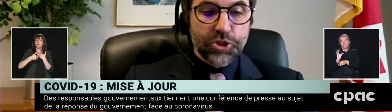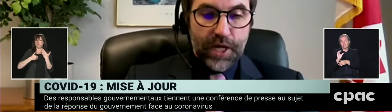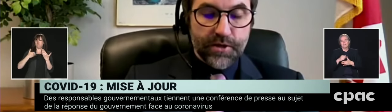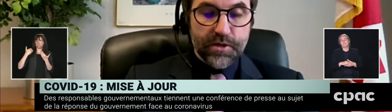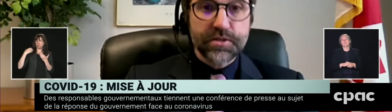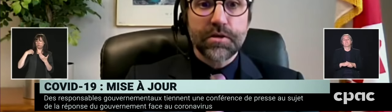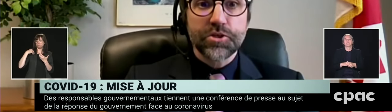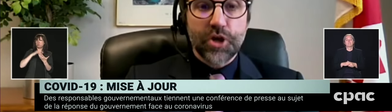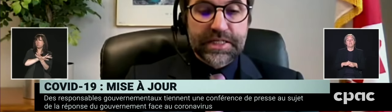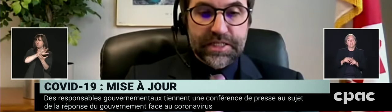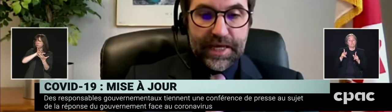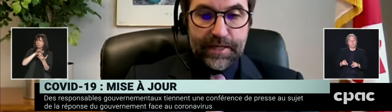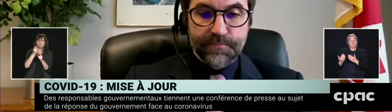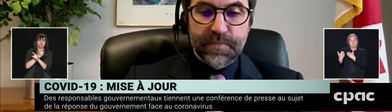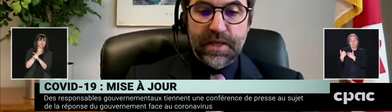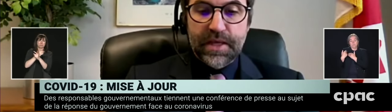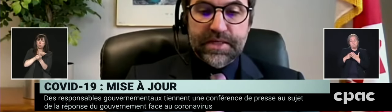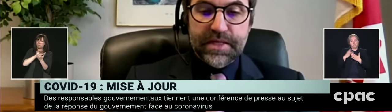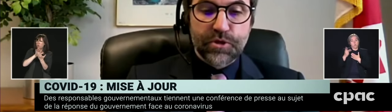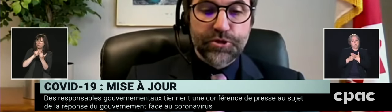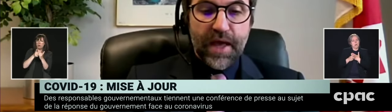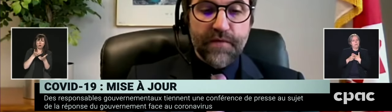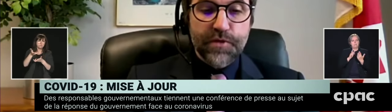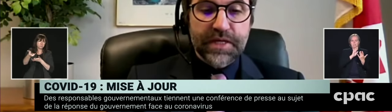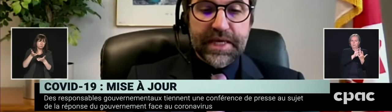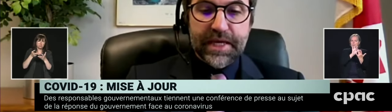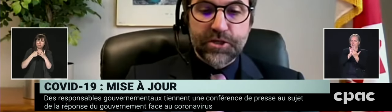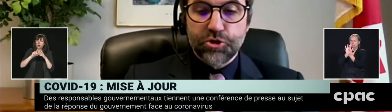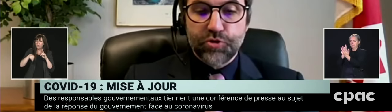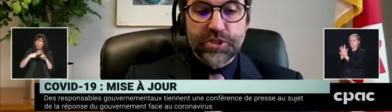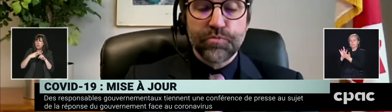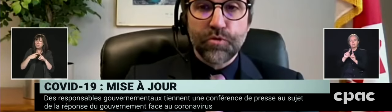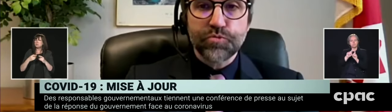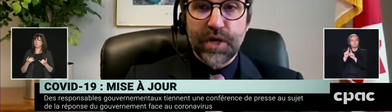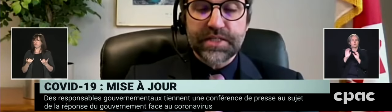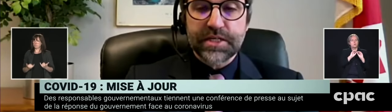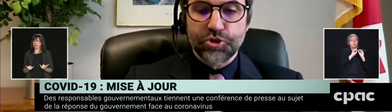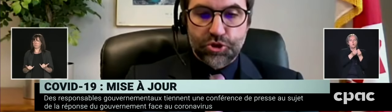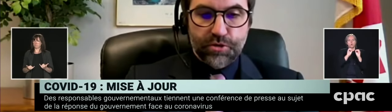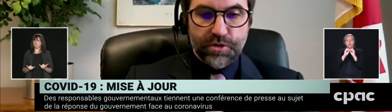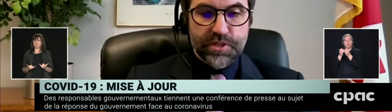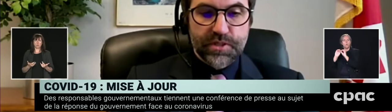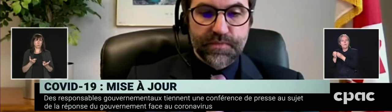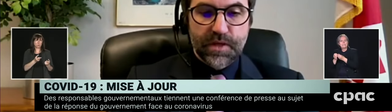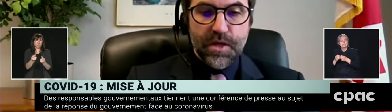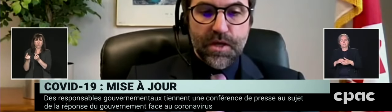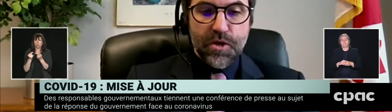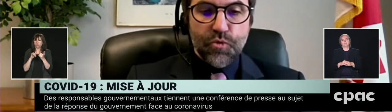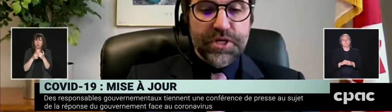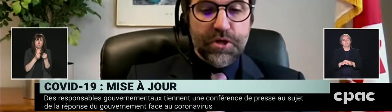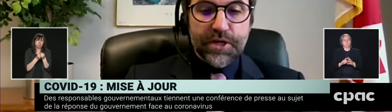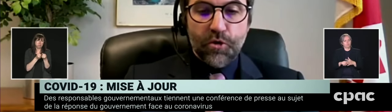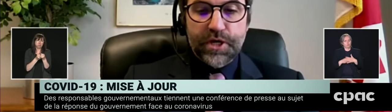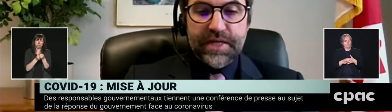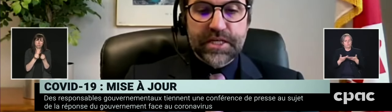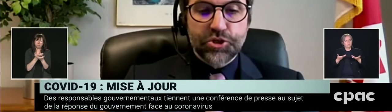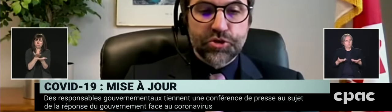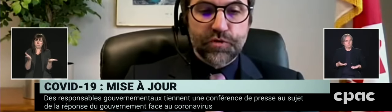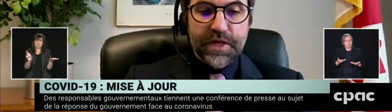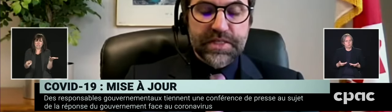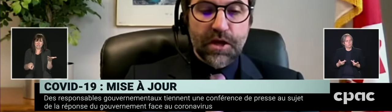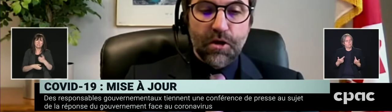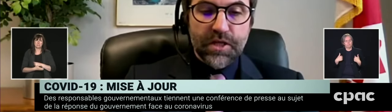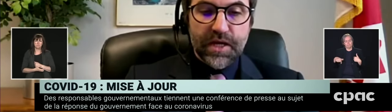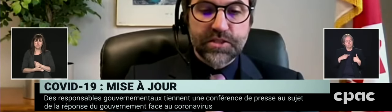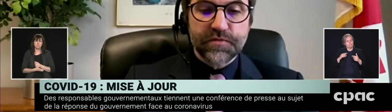channels starting today. They will do everything they can to address the most pressing concerns. We know that organizations